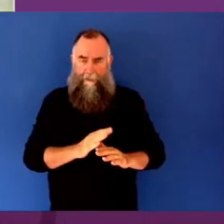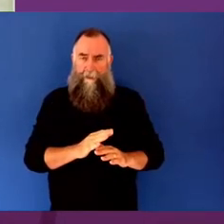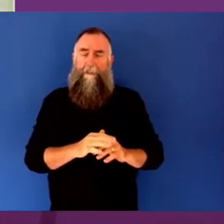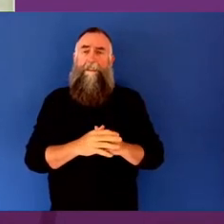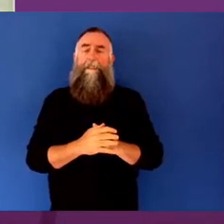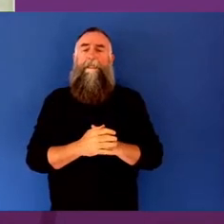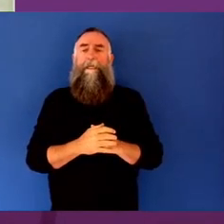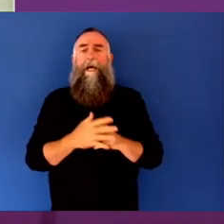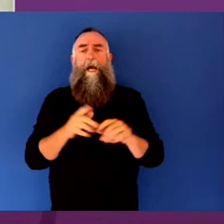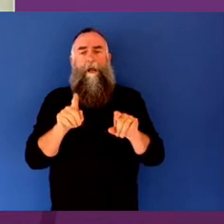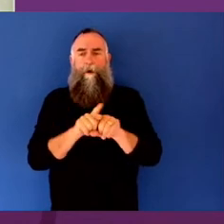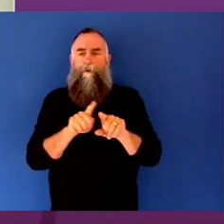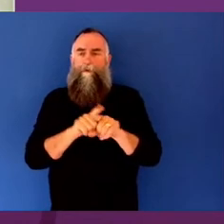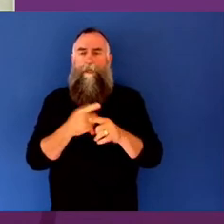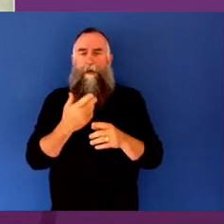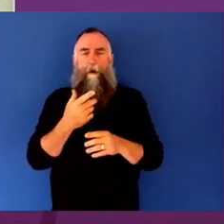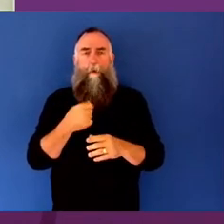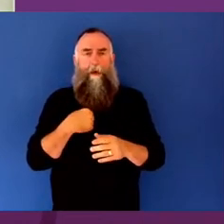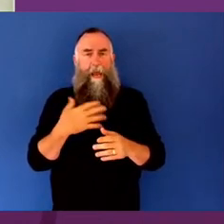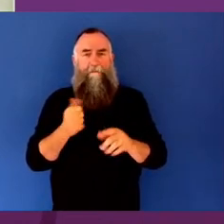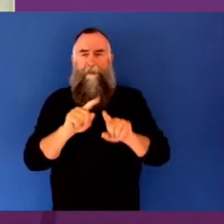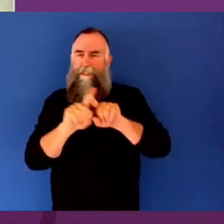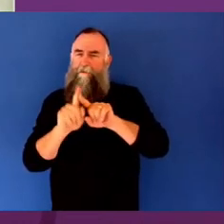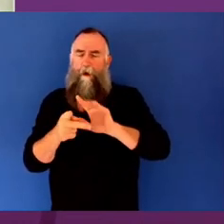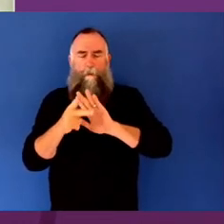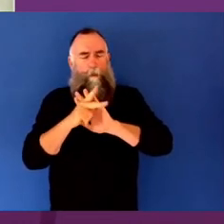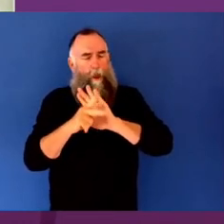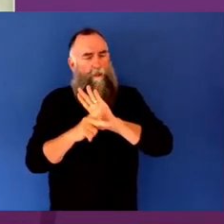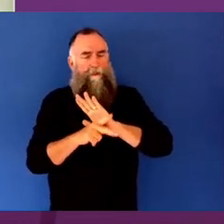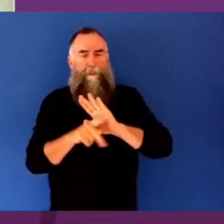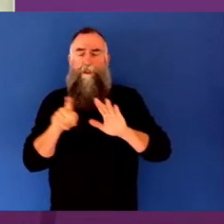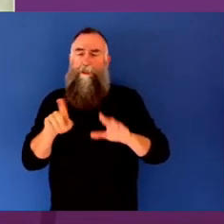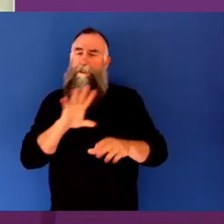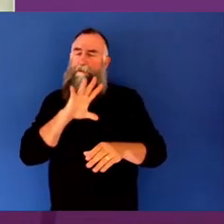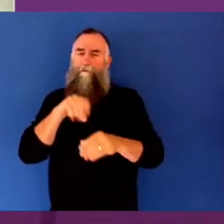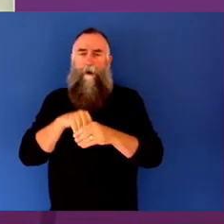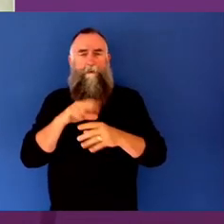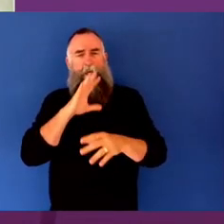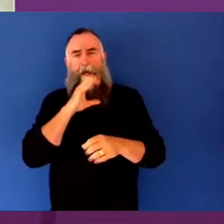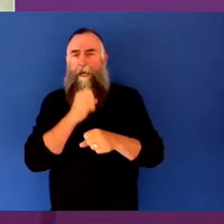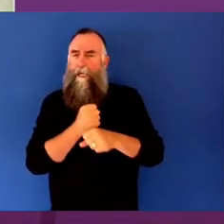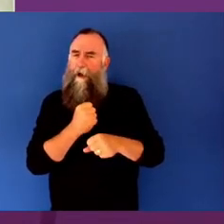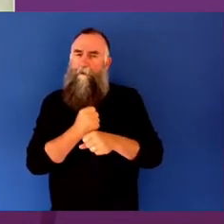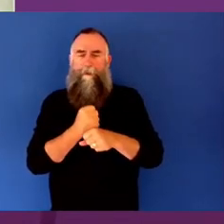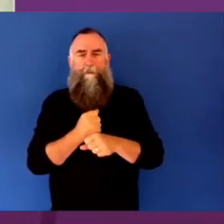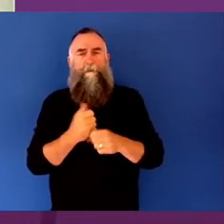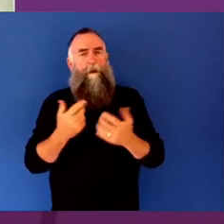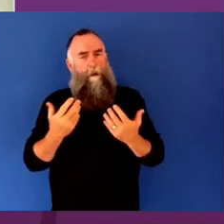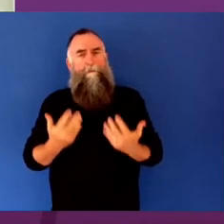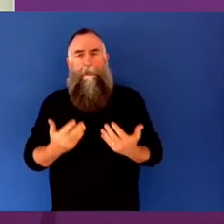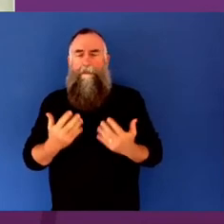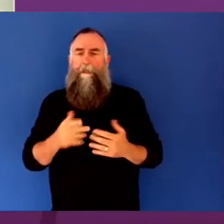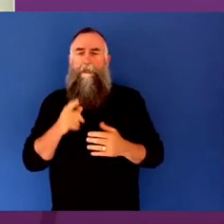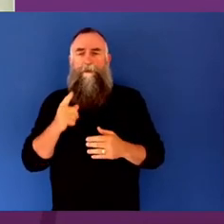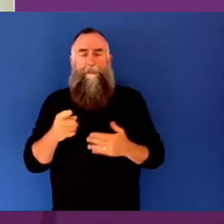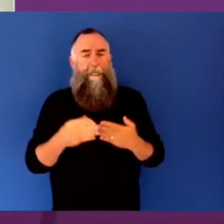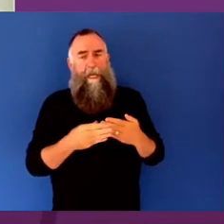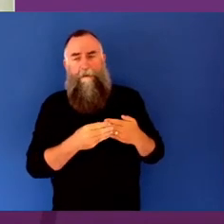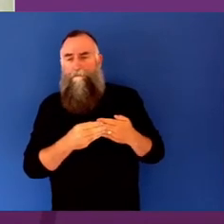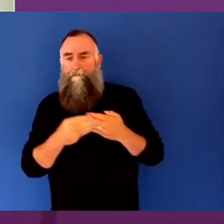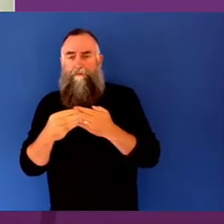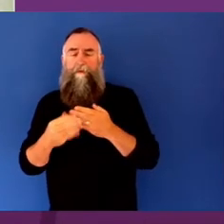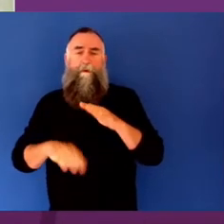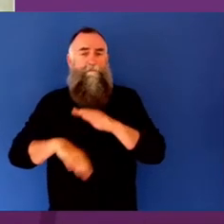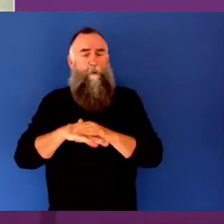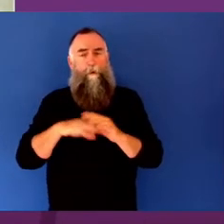and programs as a senior executive in the Commonwealth Department of Health. She led the development of significant whole-of-government mental health